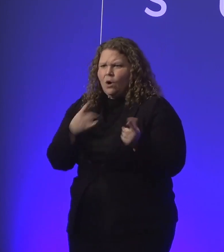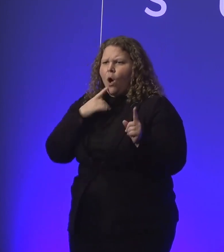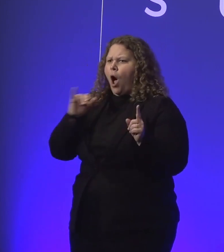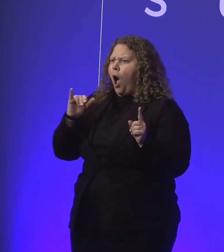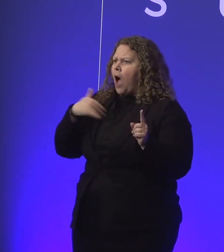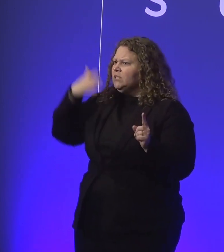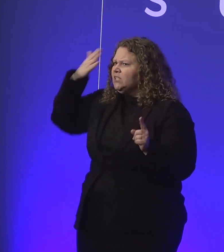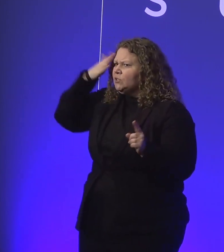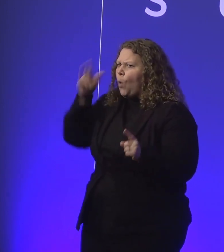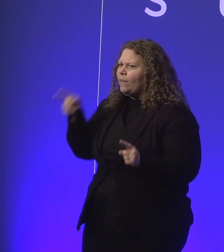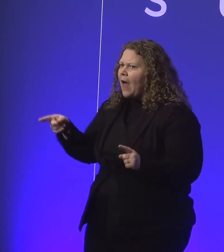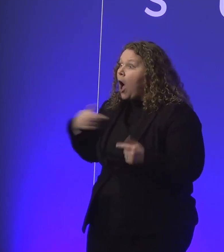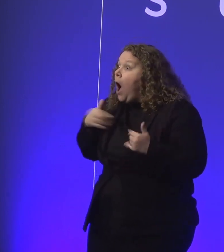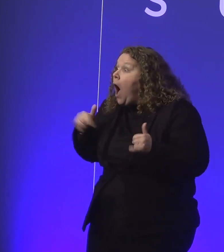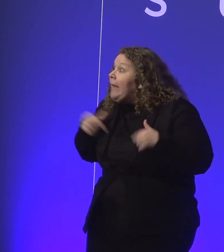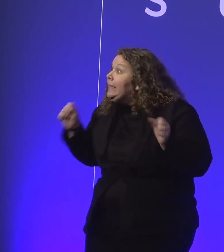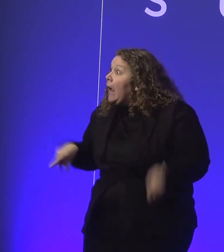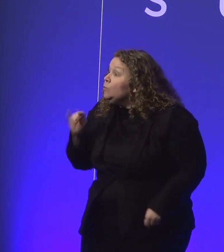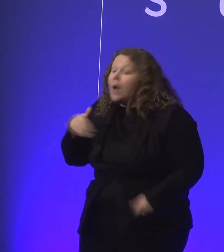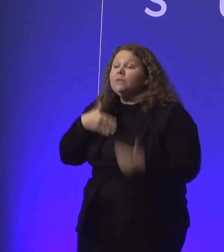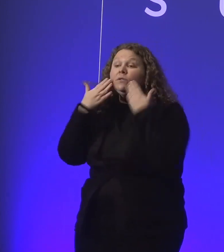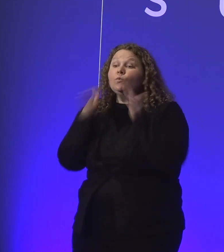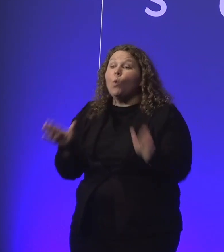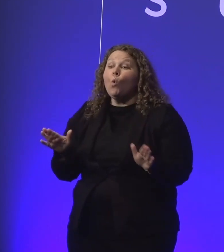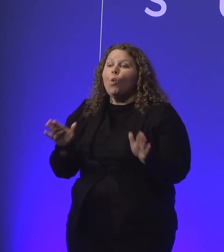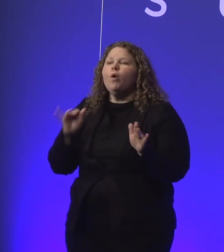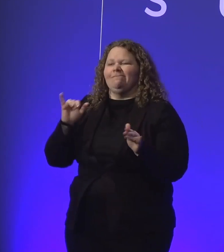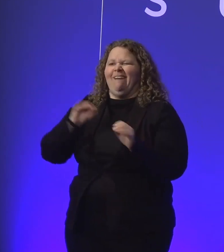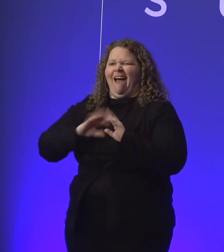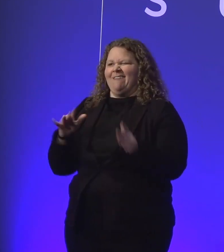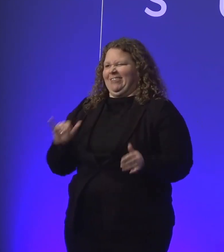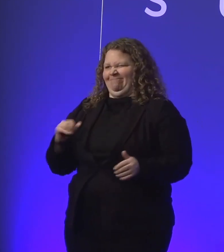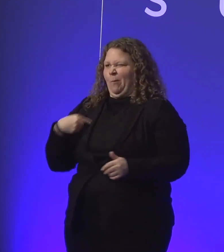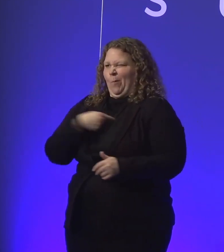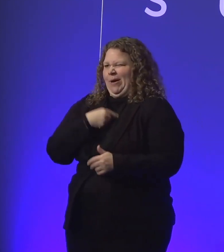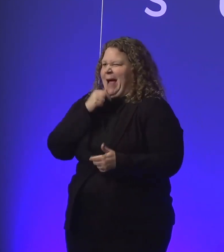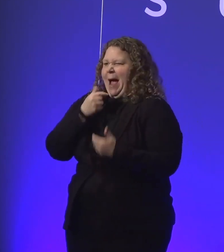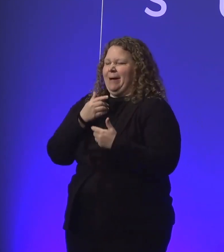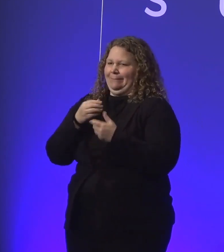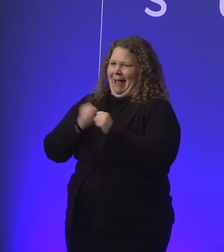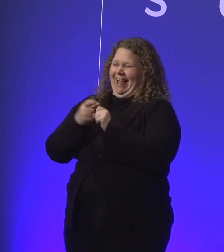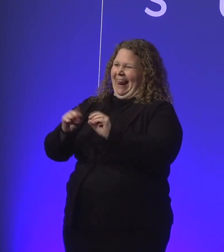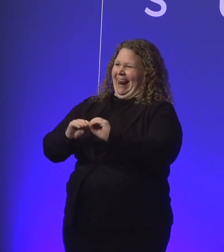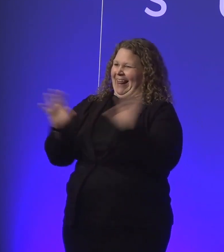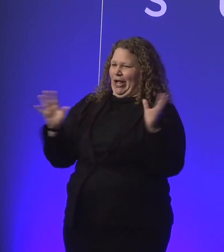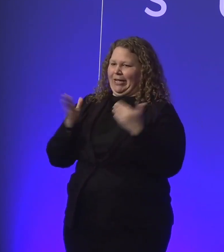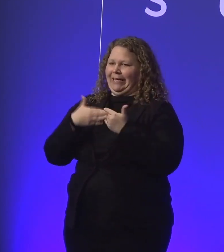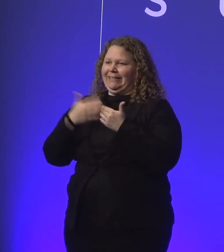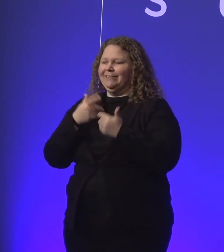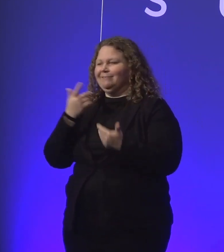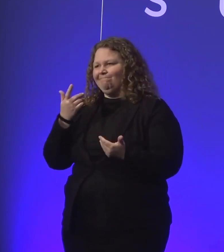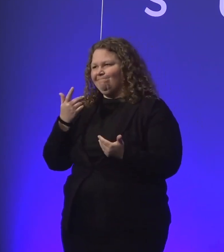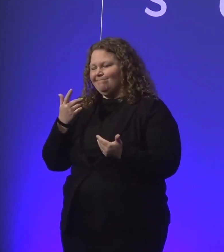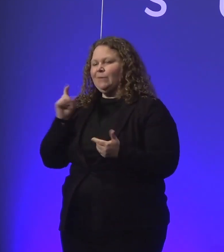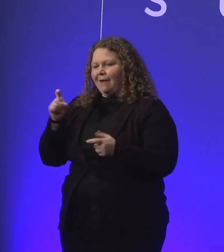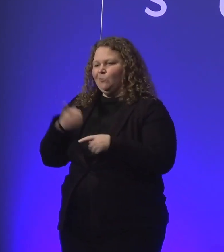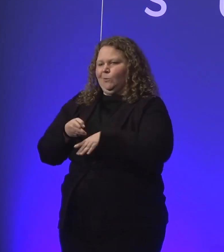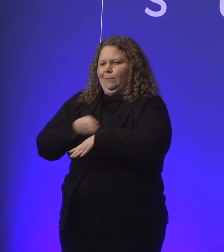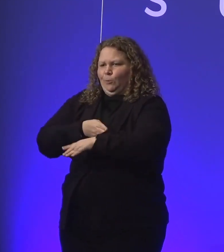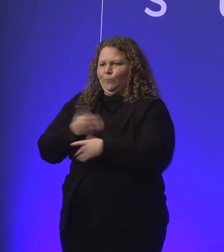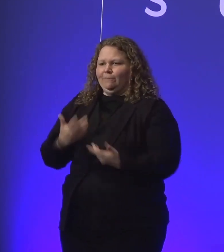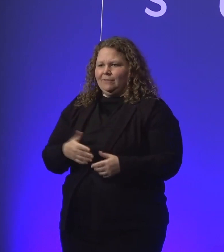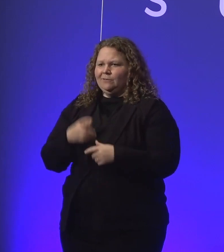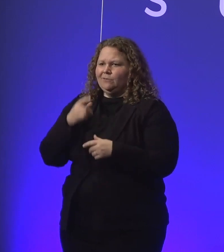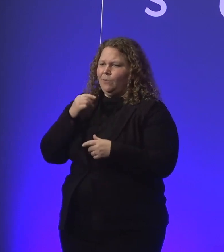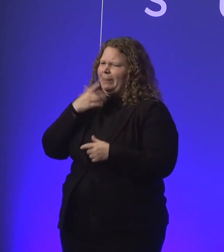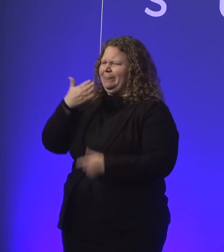this and they work with people with disabilities every day, we've got a discoverability issue. Thanks for the tricky question straight off the bat, Andy. mean, you know,